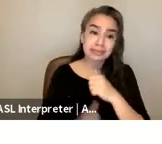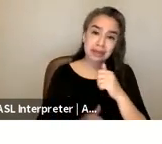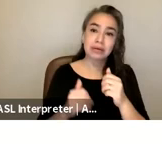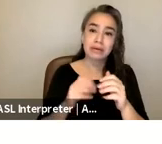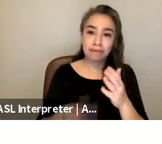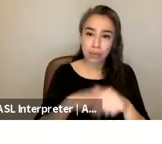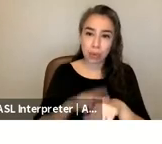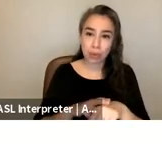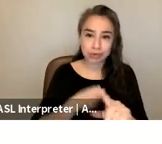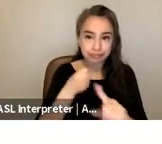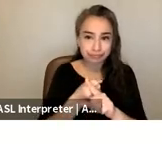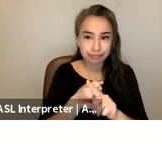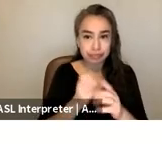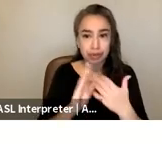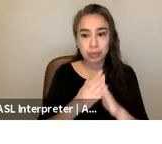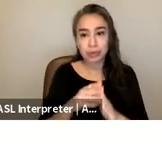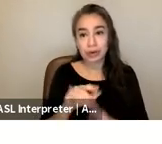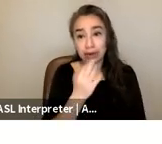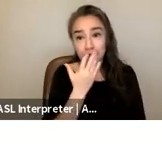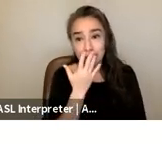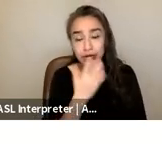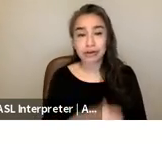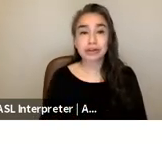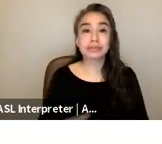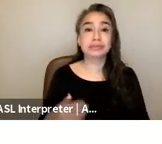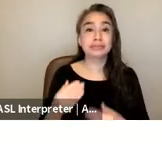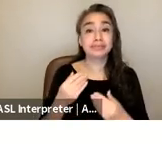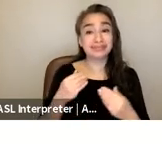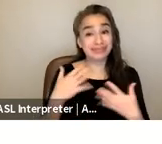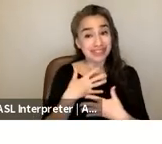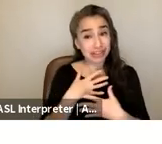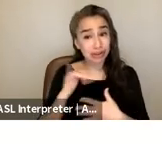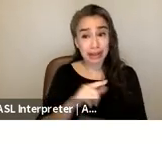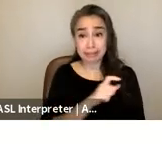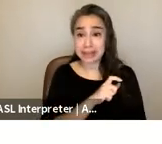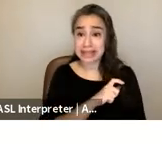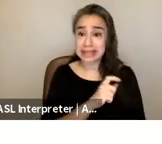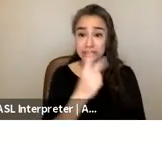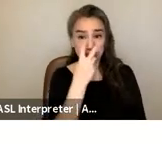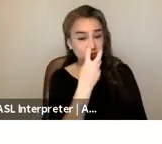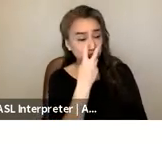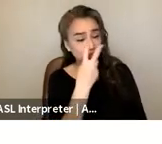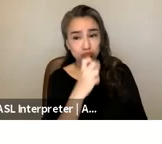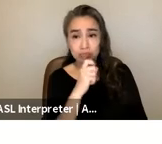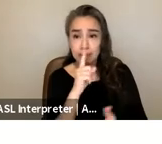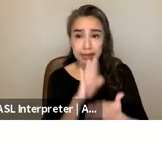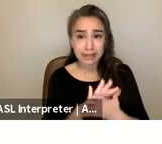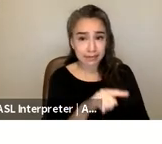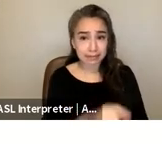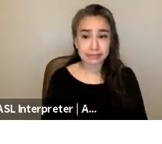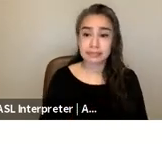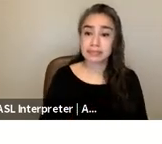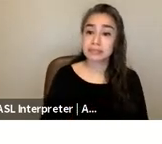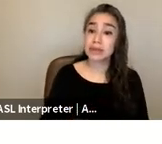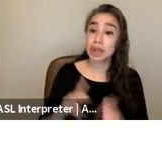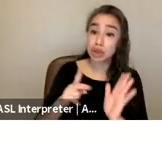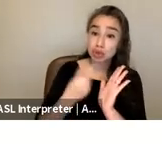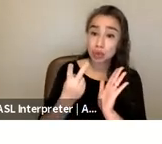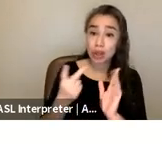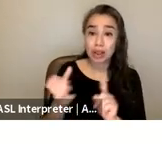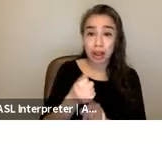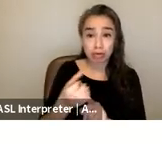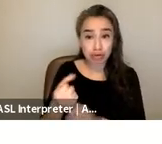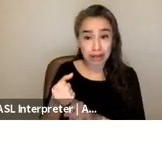of color they express fears of not being believed by the police um we express fears of dual arrest policies